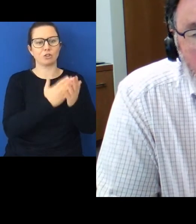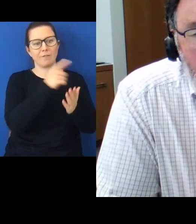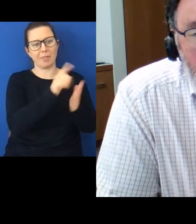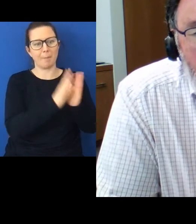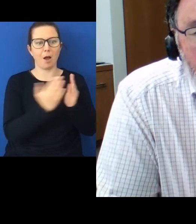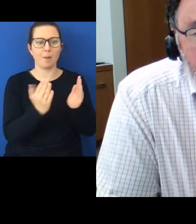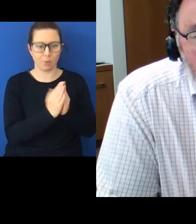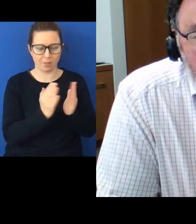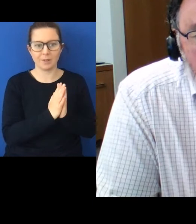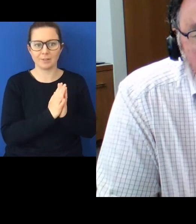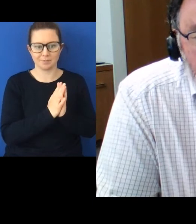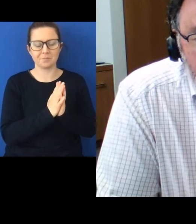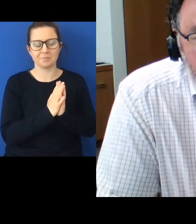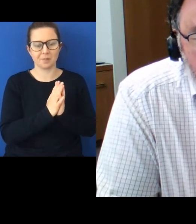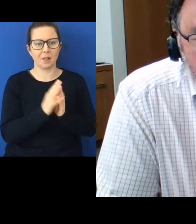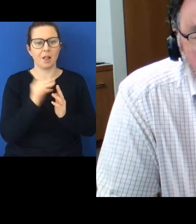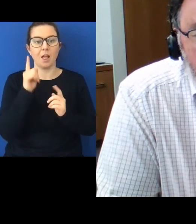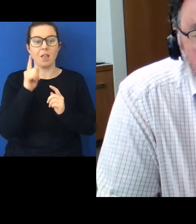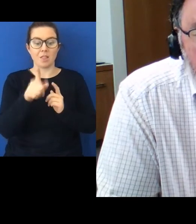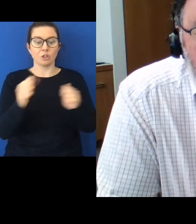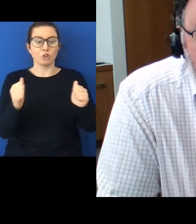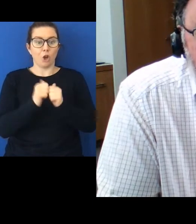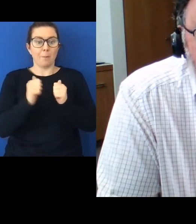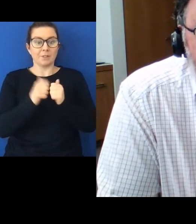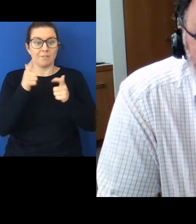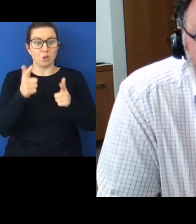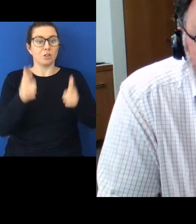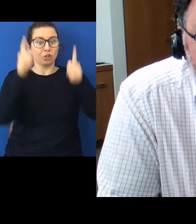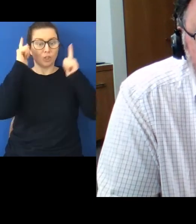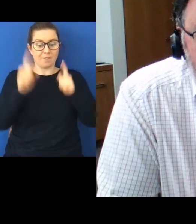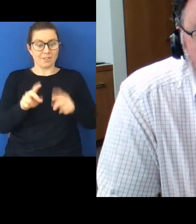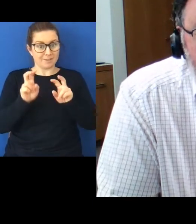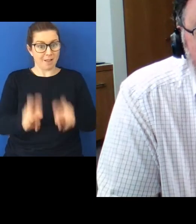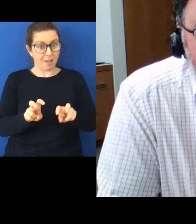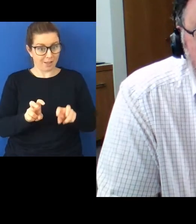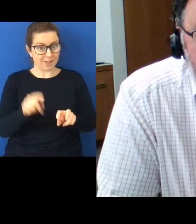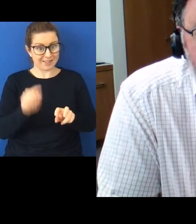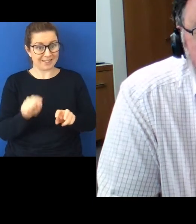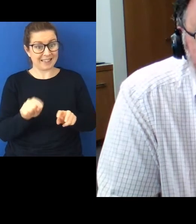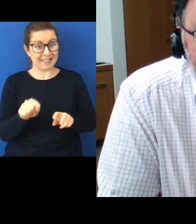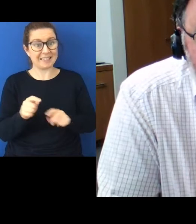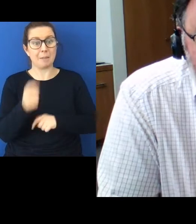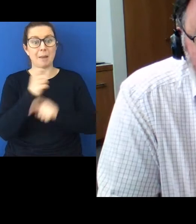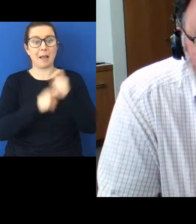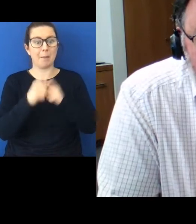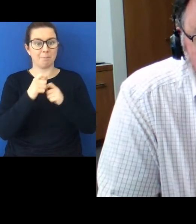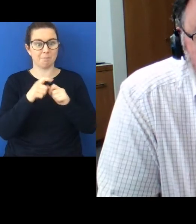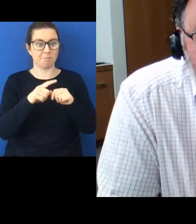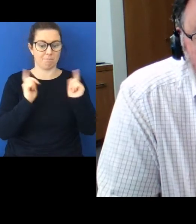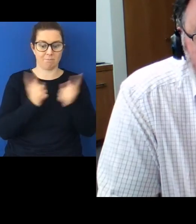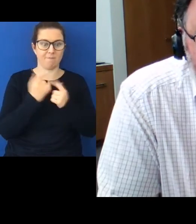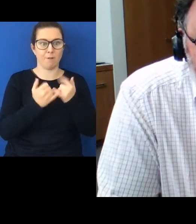A document that the chiefs who signed, for the most part, would have become very familiar with